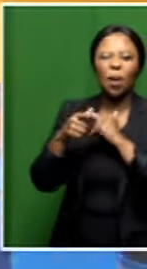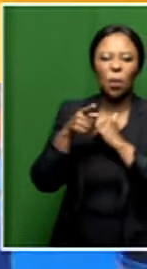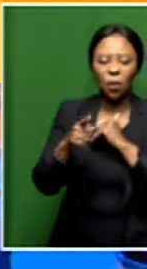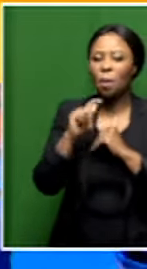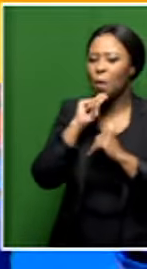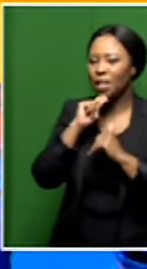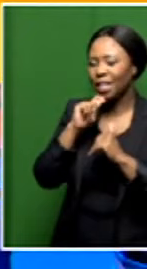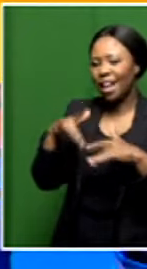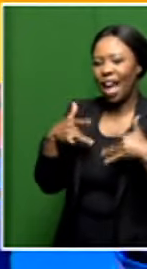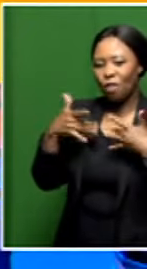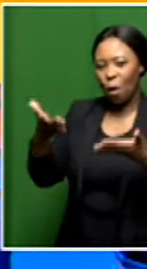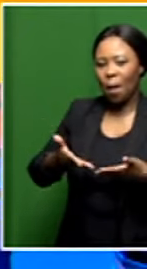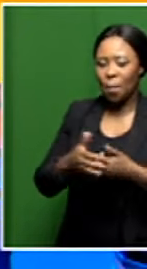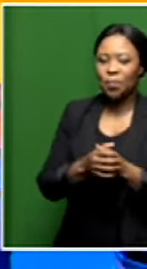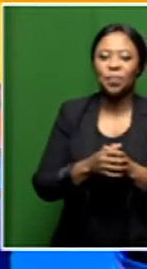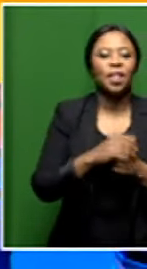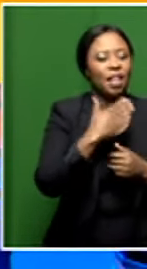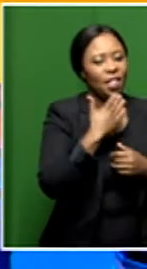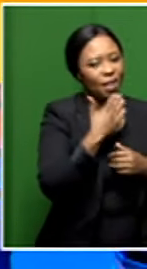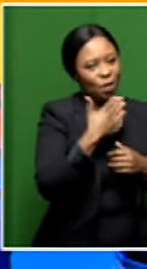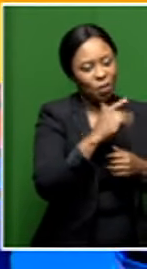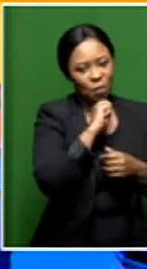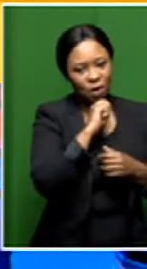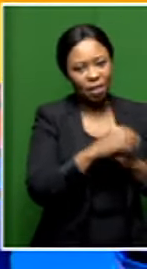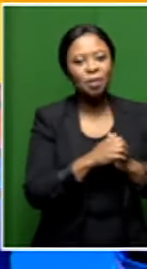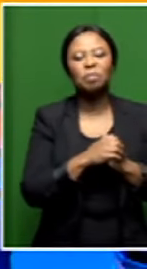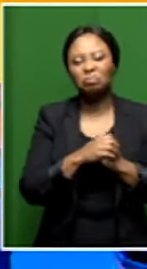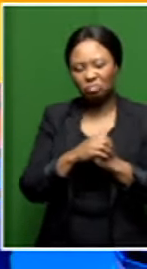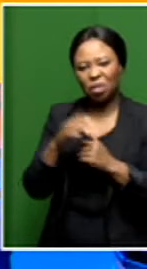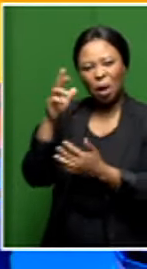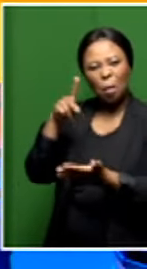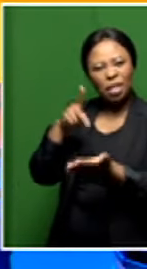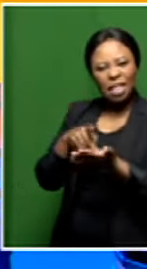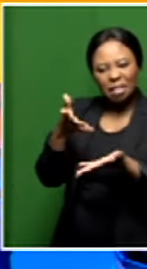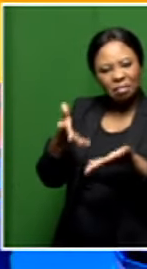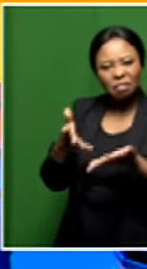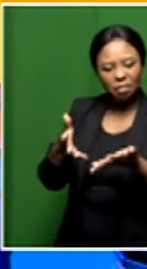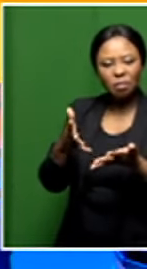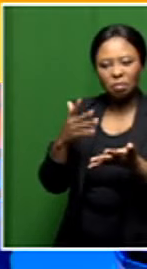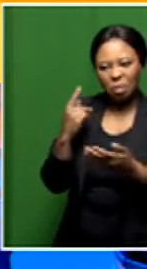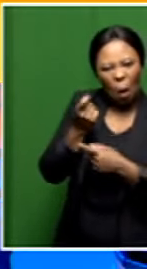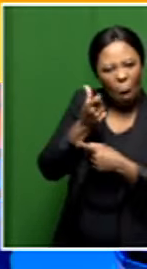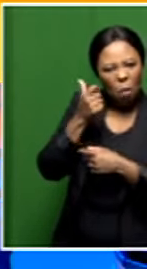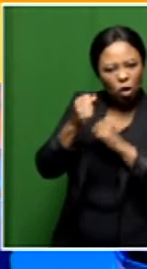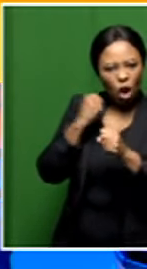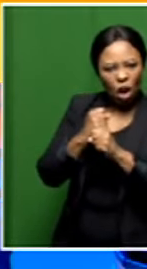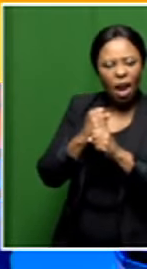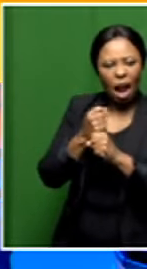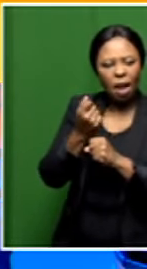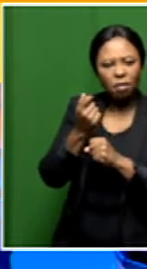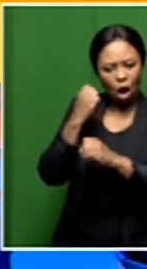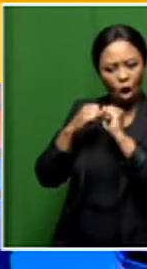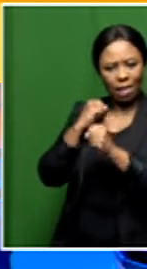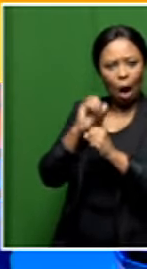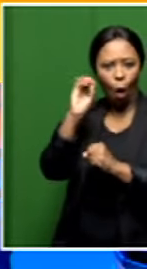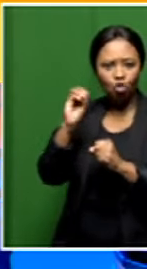Welcome to Morning Live. Thank you. Good morning. I mean, you've been in this position for almost a year. I think you were appointed in October last year. How